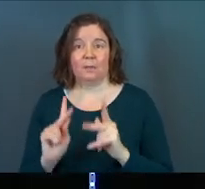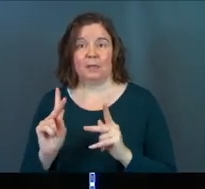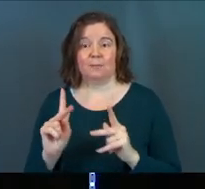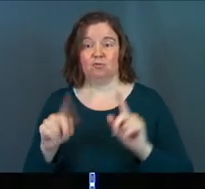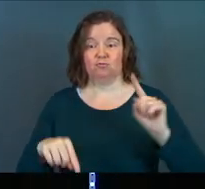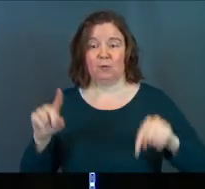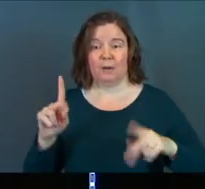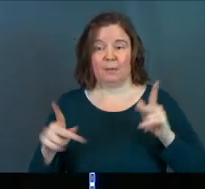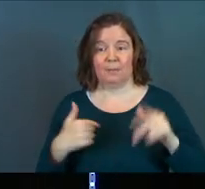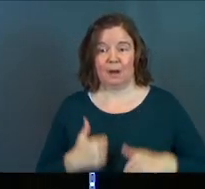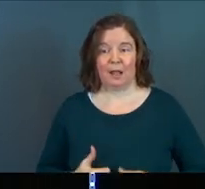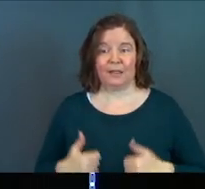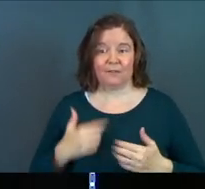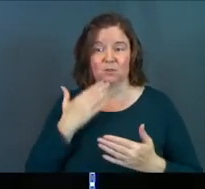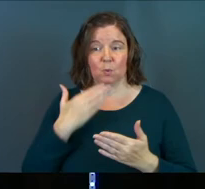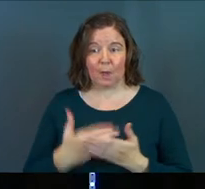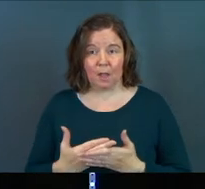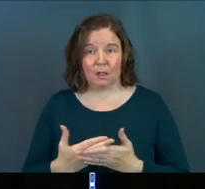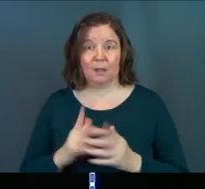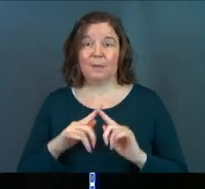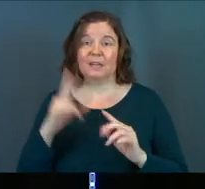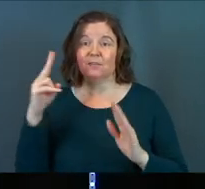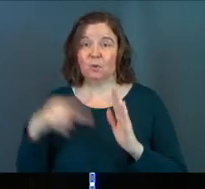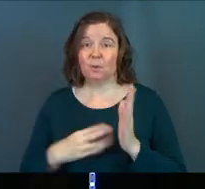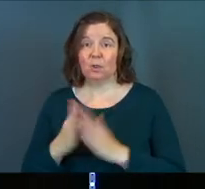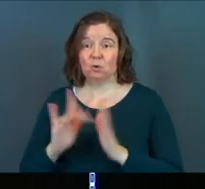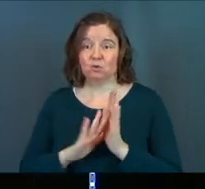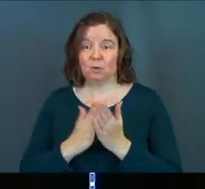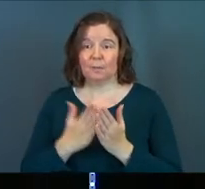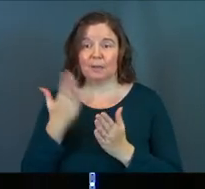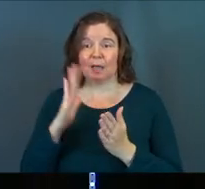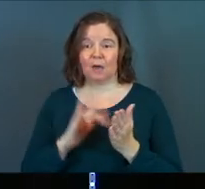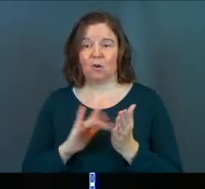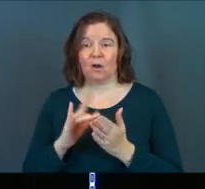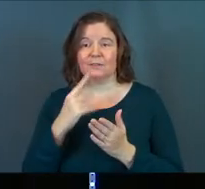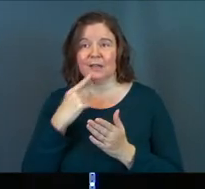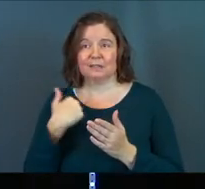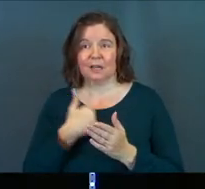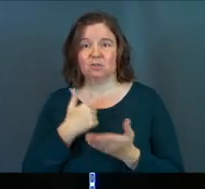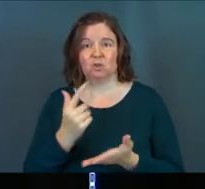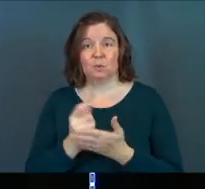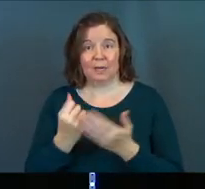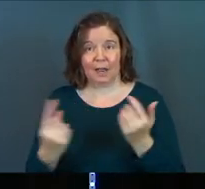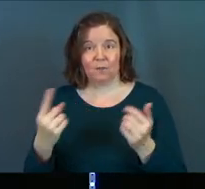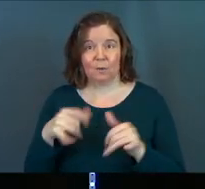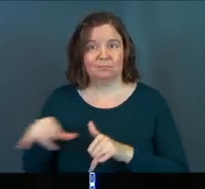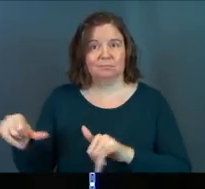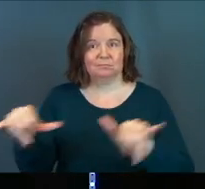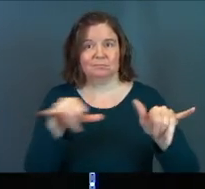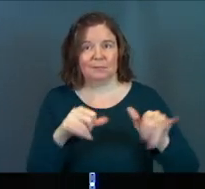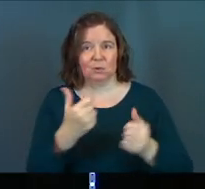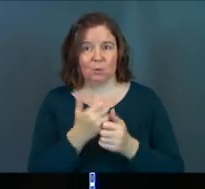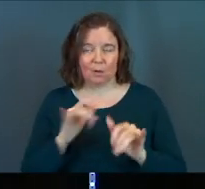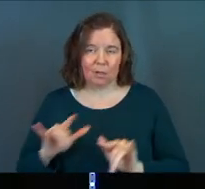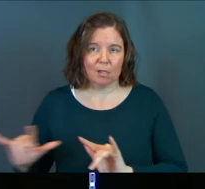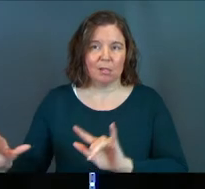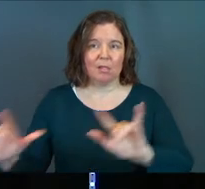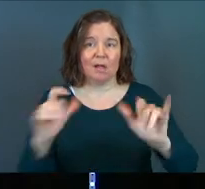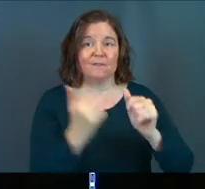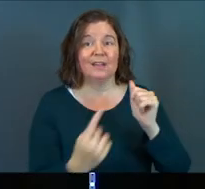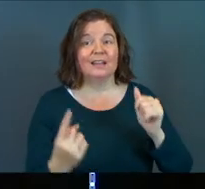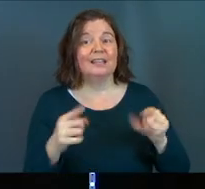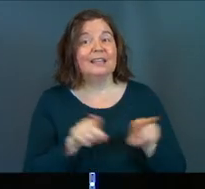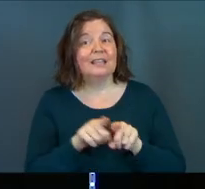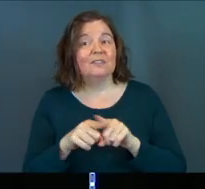people, random people in our lives well. But if you read through scripture, God often tells us to treat everybody well. Amen. To love everybody, even